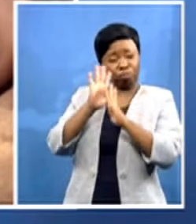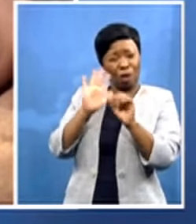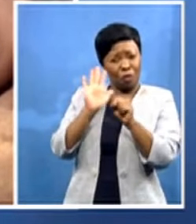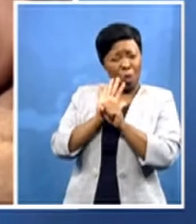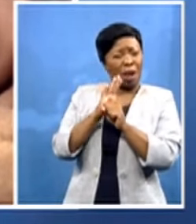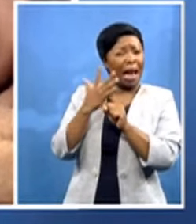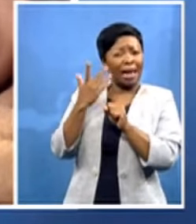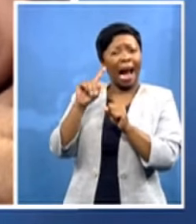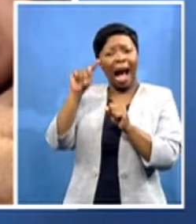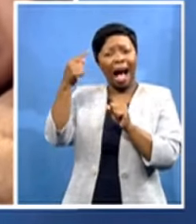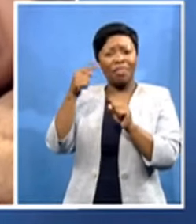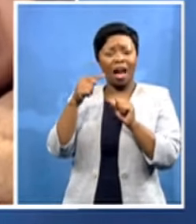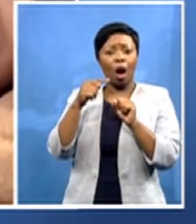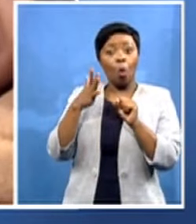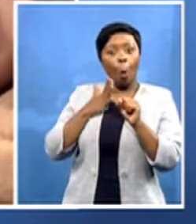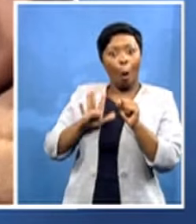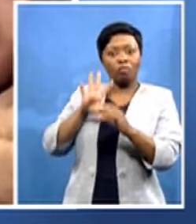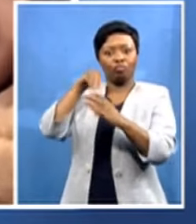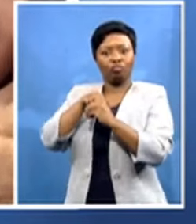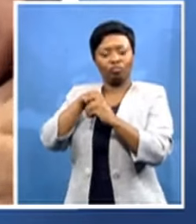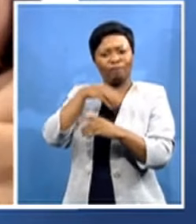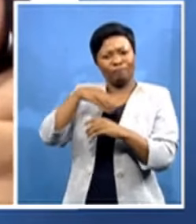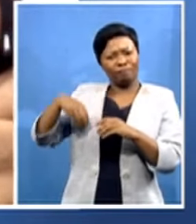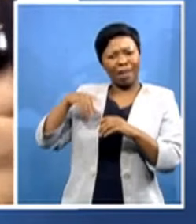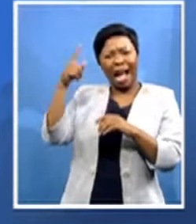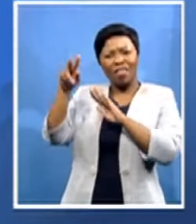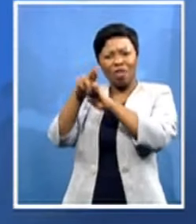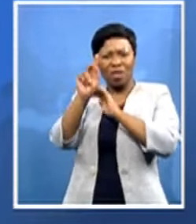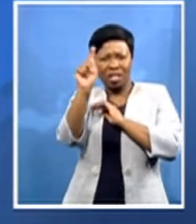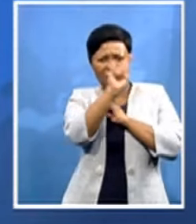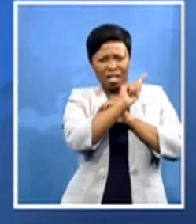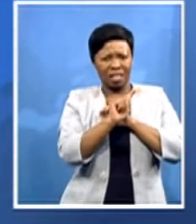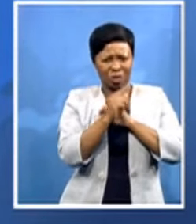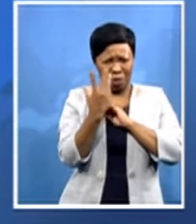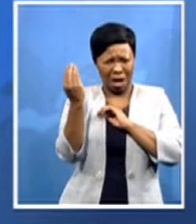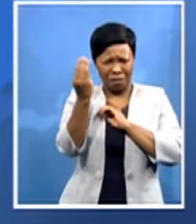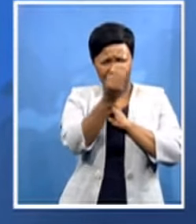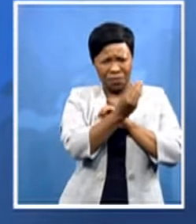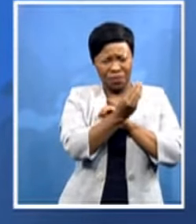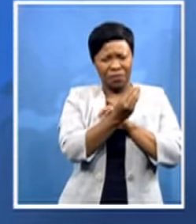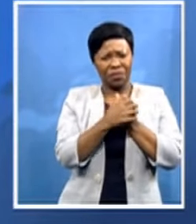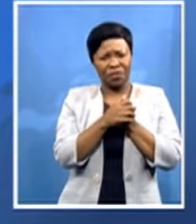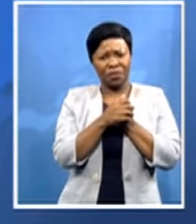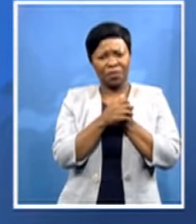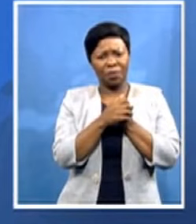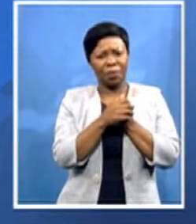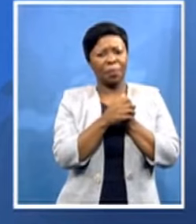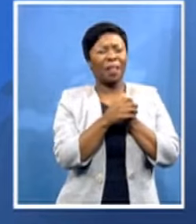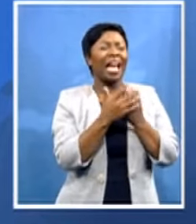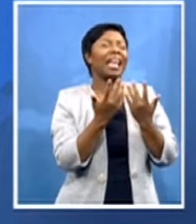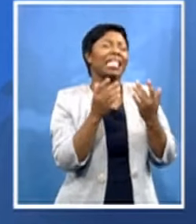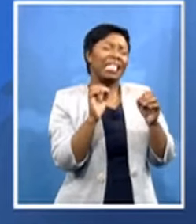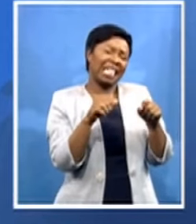other regions yeah i can only tell you about